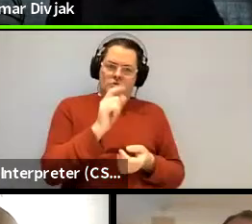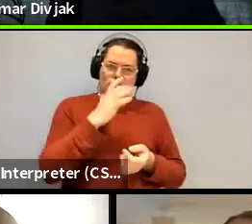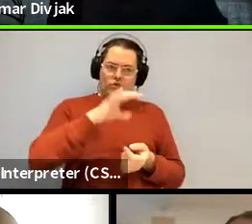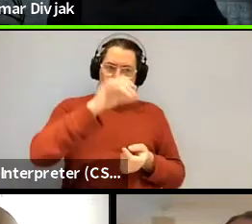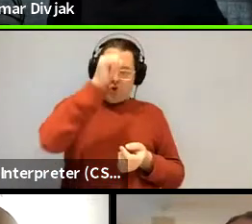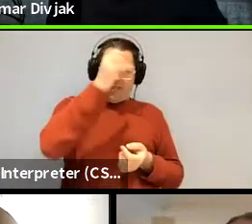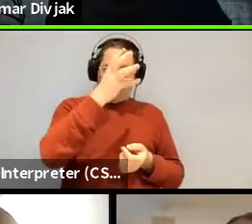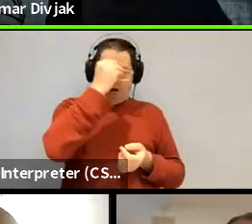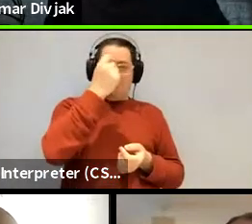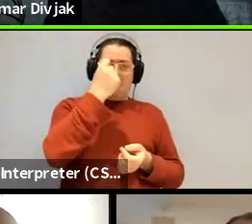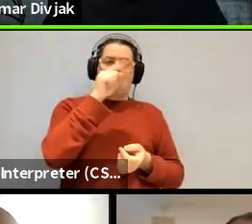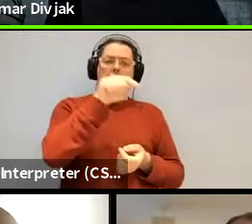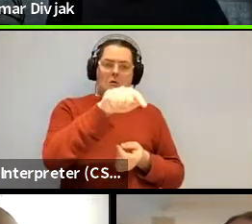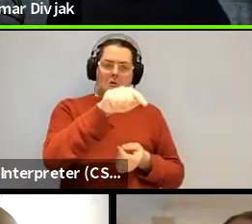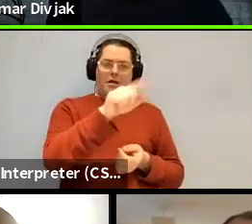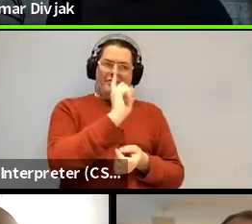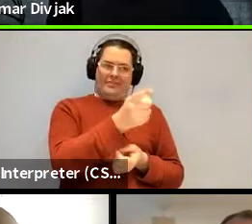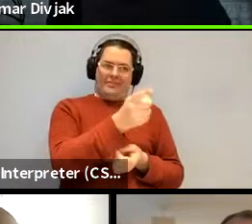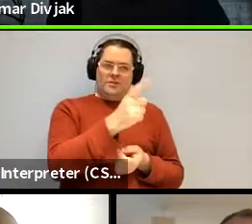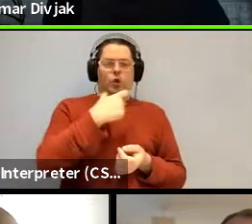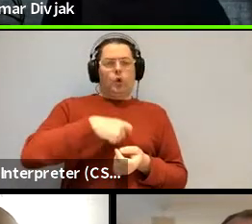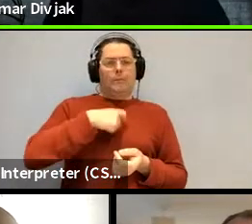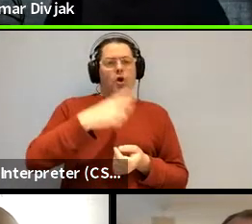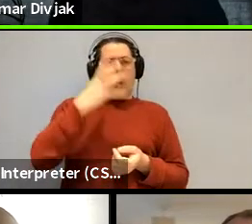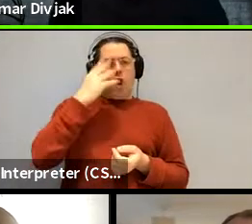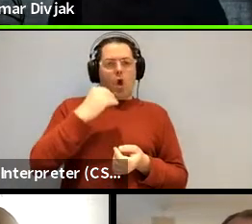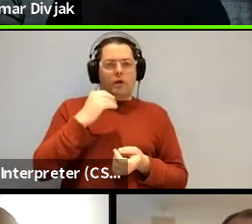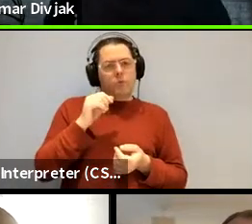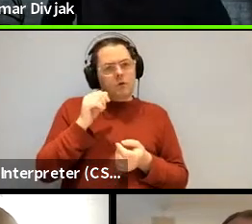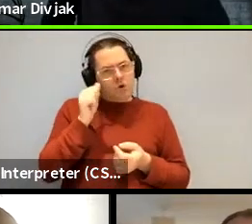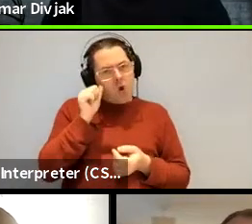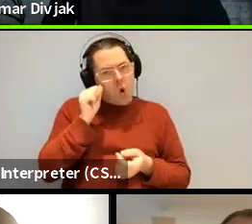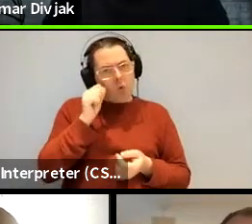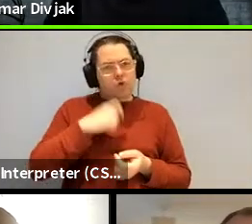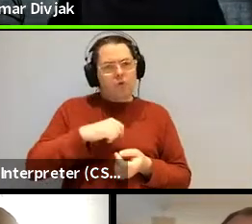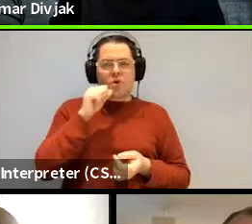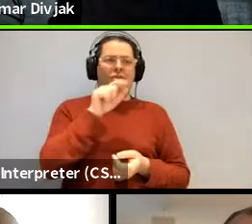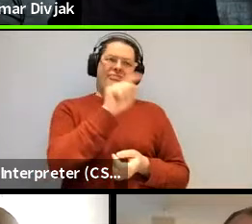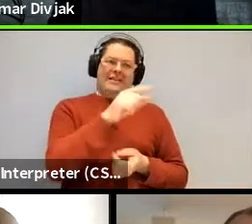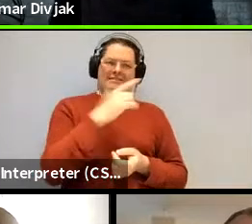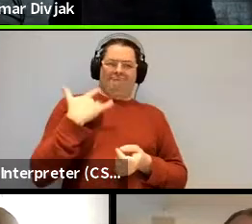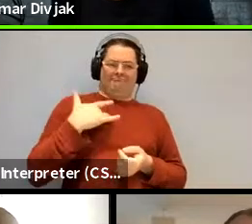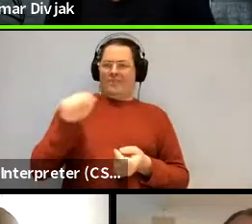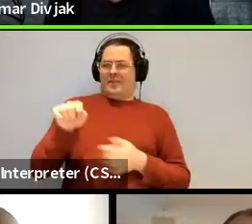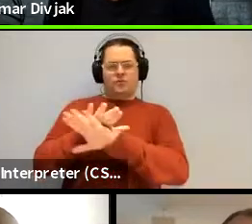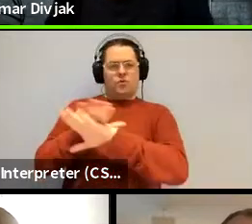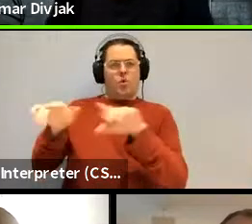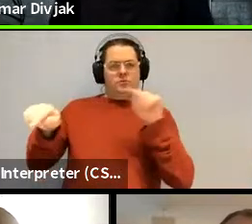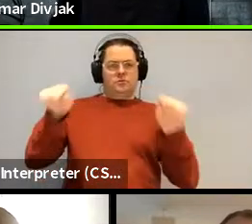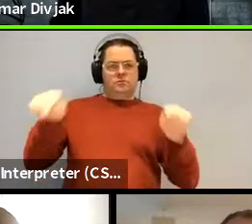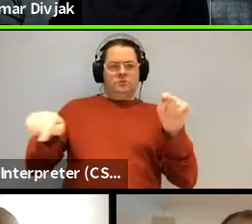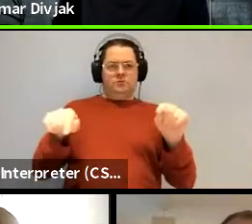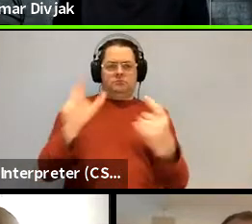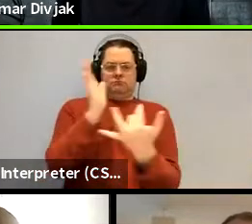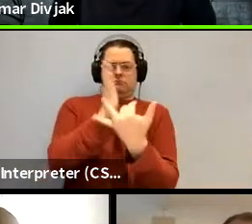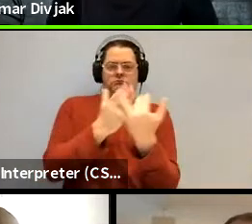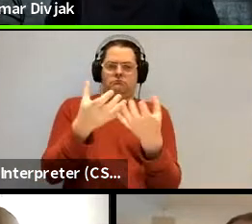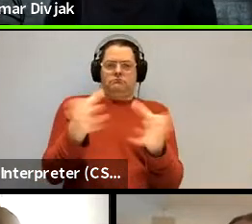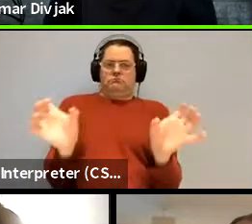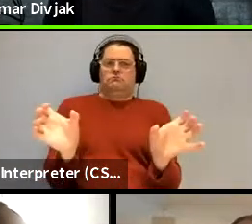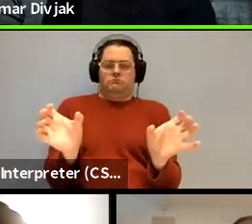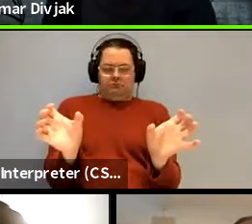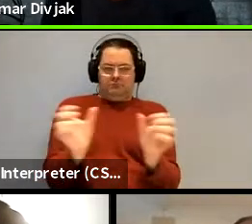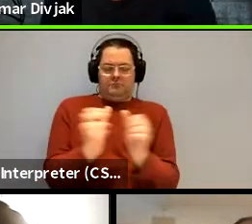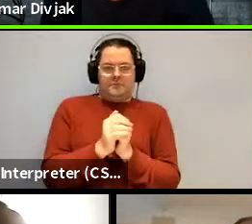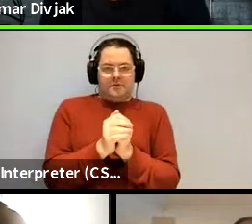show that actually this is how human beings learn we know that human beings know what an animate being is and what is not what not what what isn't but